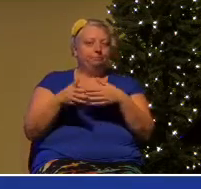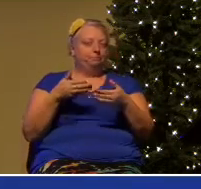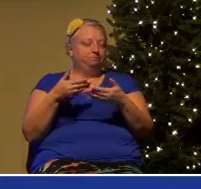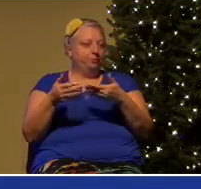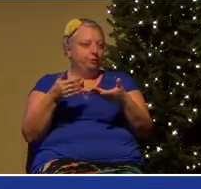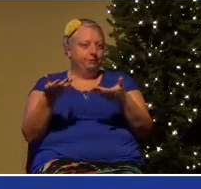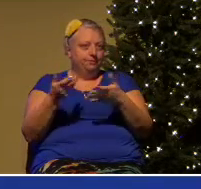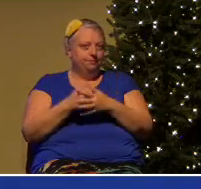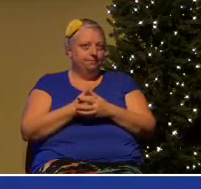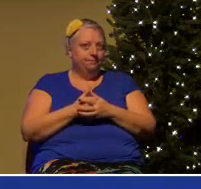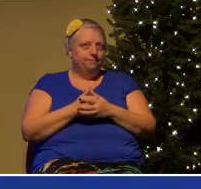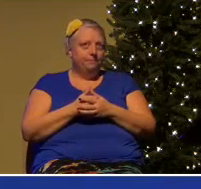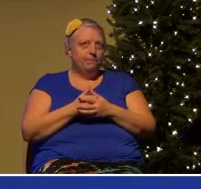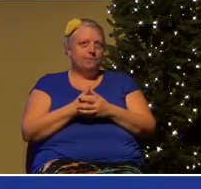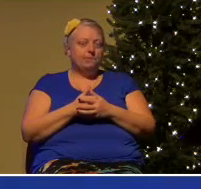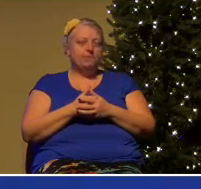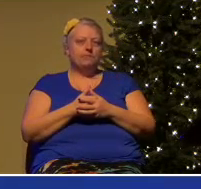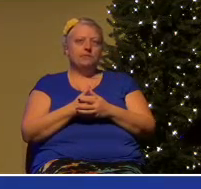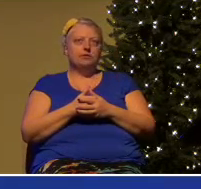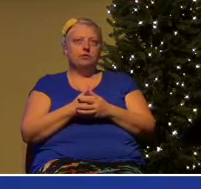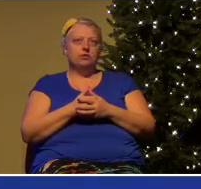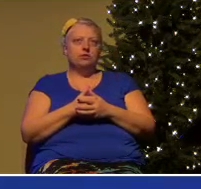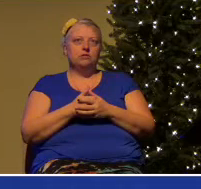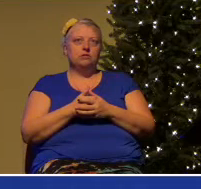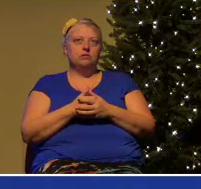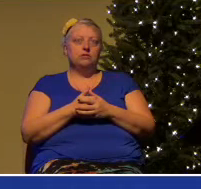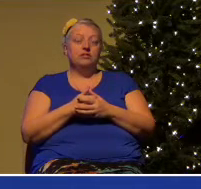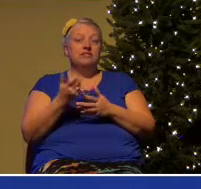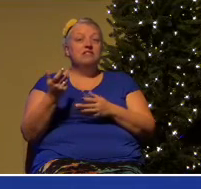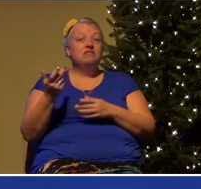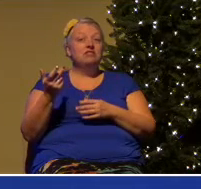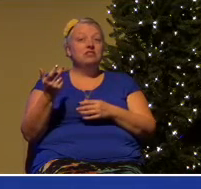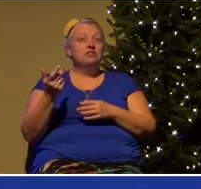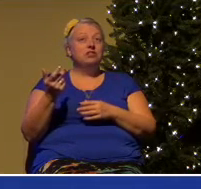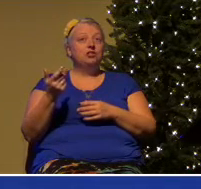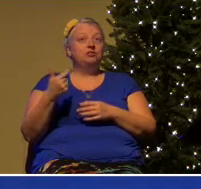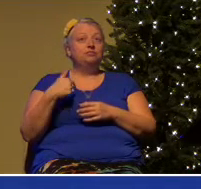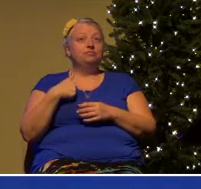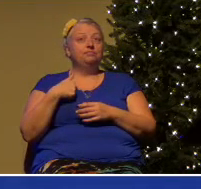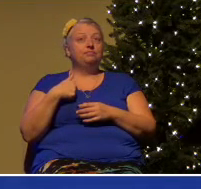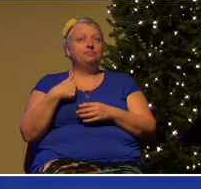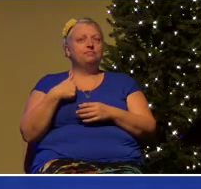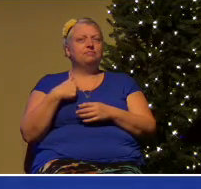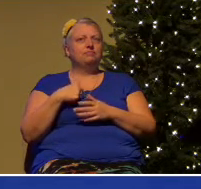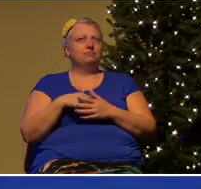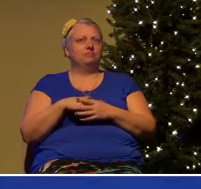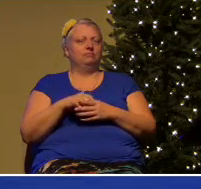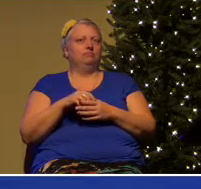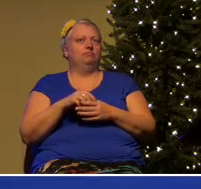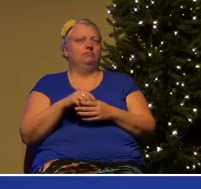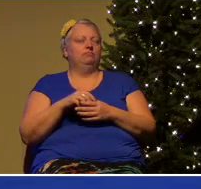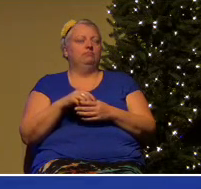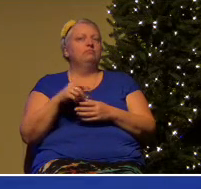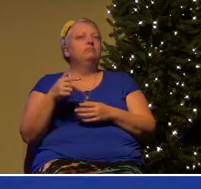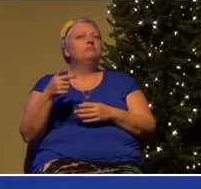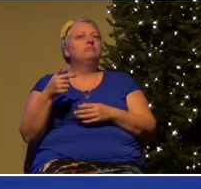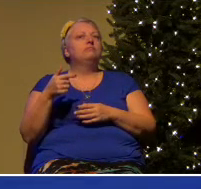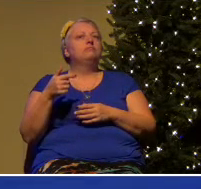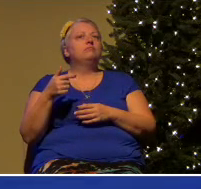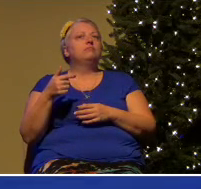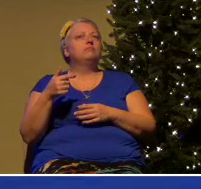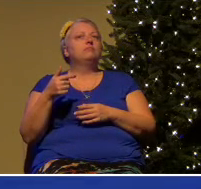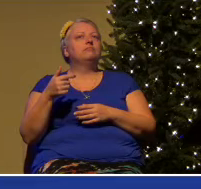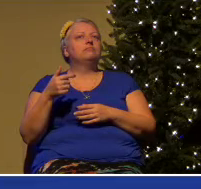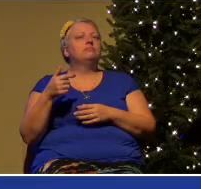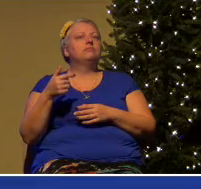it ought to be going they're never going to want to come back and I'll be embarrassed I've learned how to worry about that a long time ago because I'll tell you why the elect